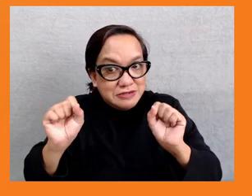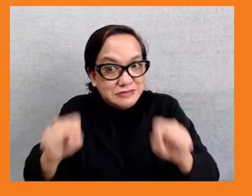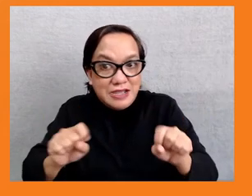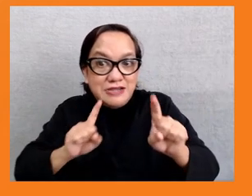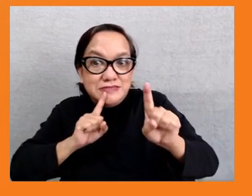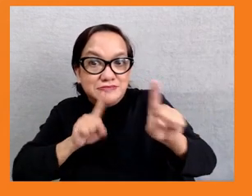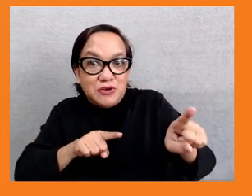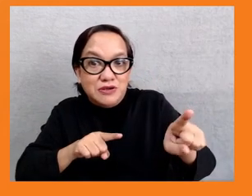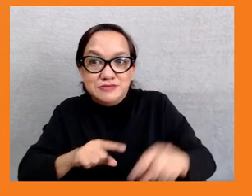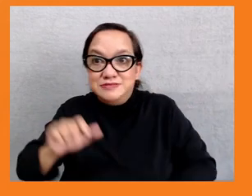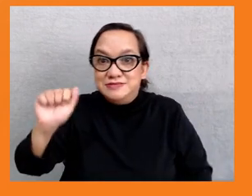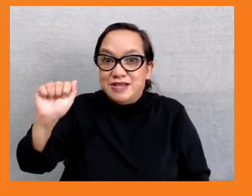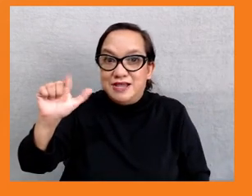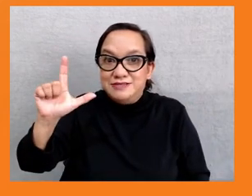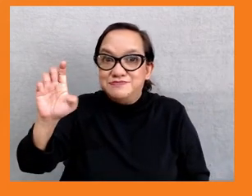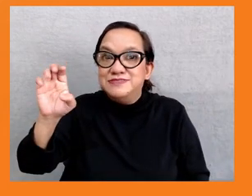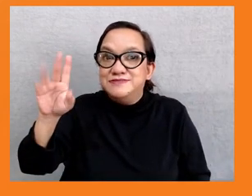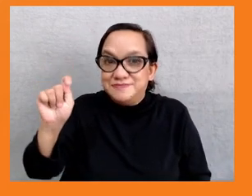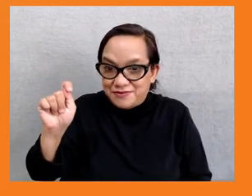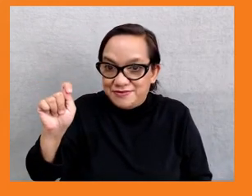Yes, thank you very much for the question.